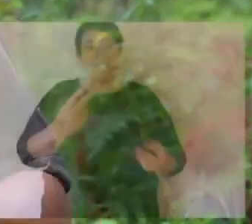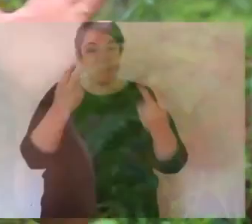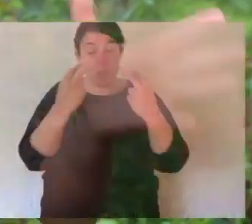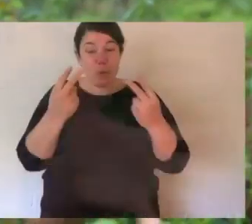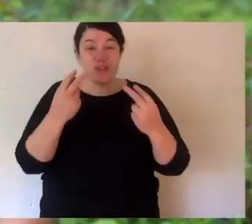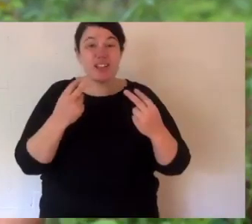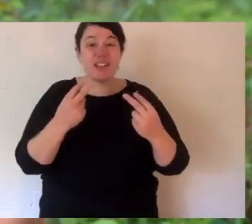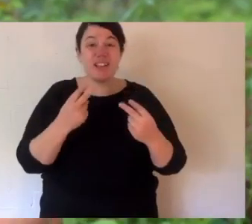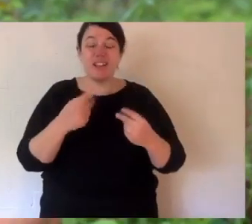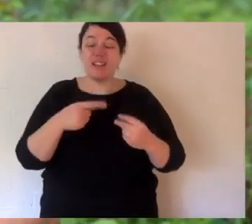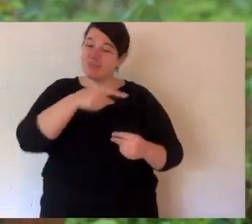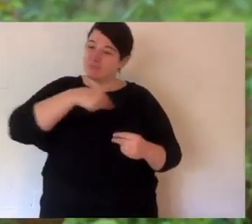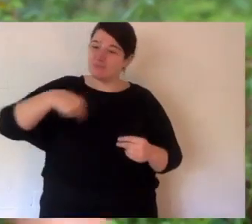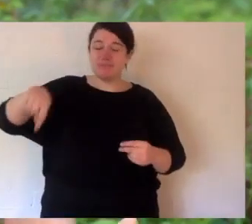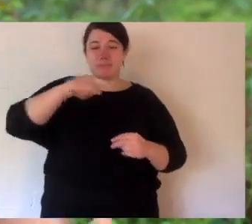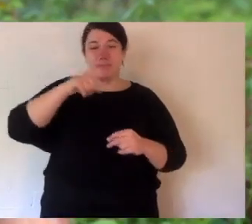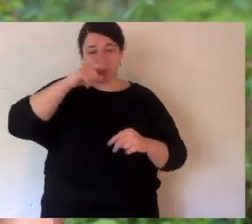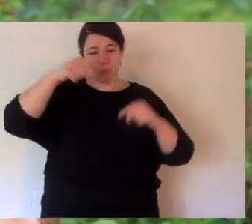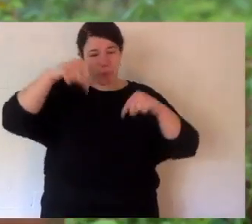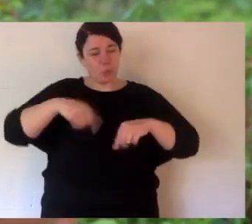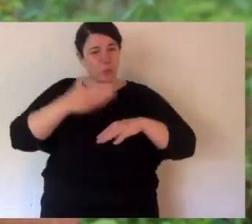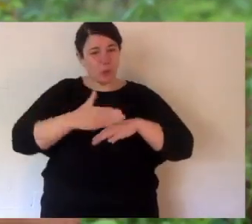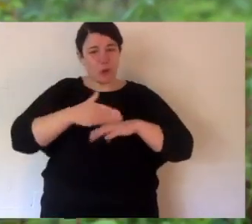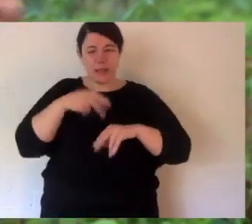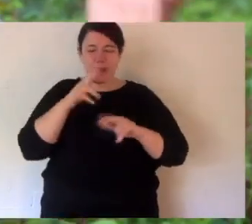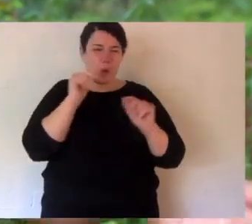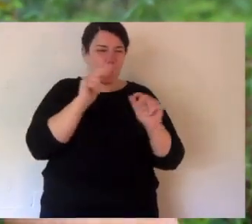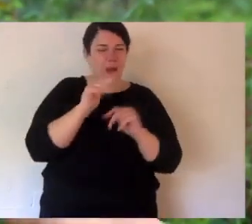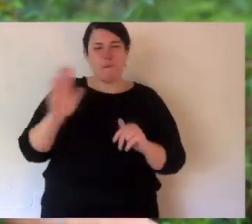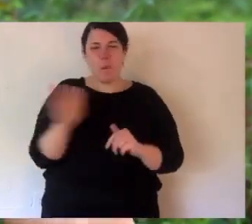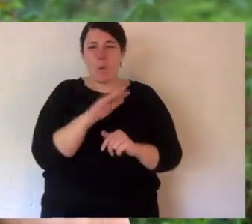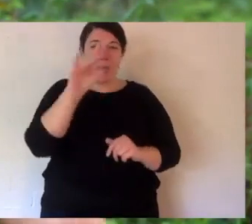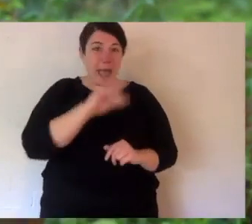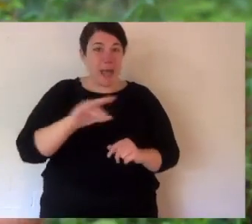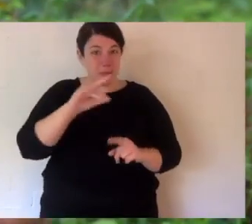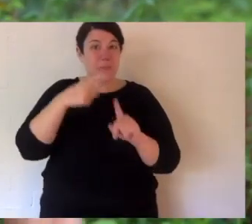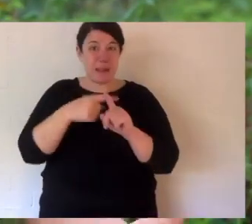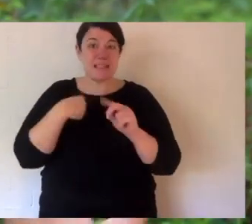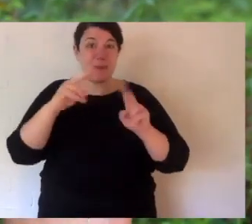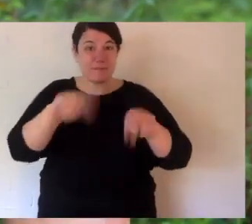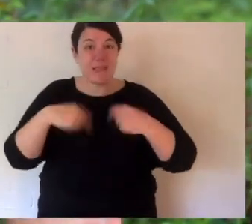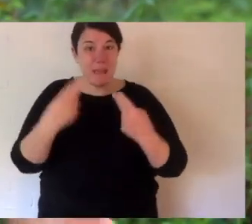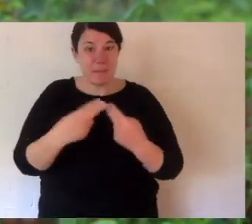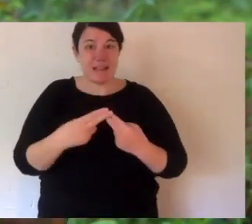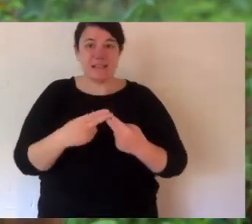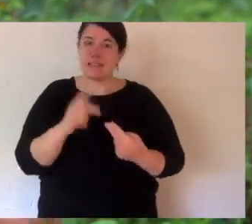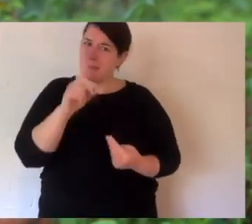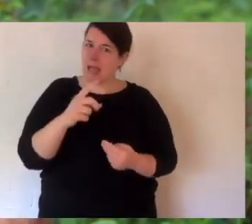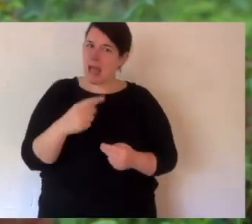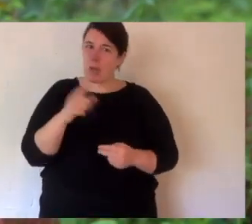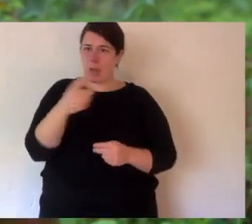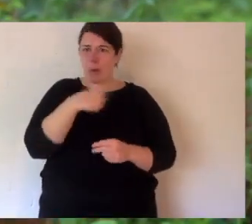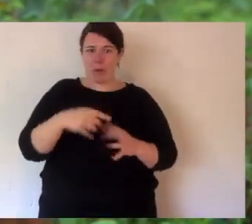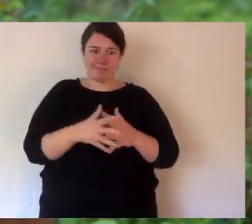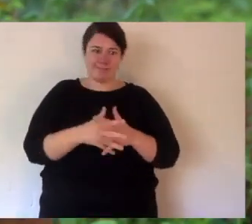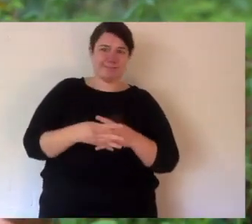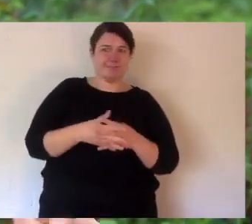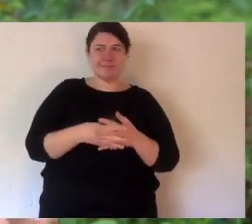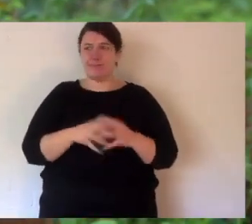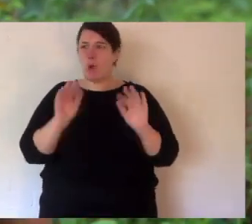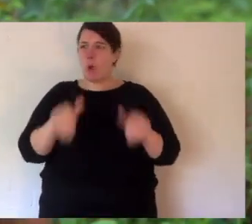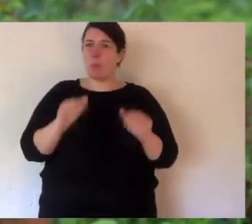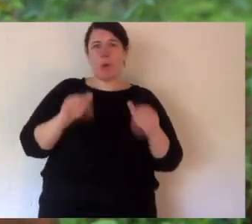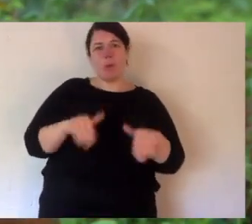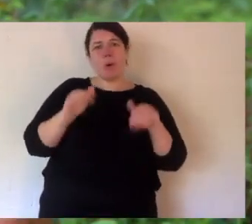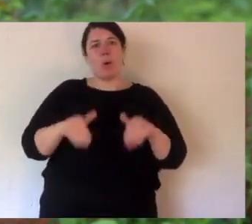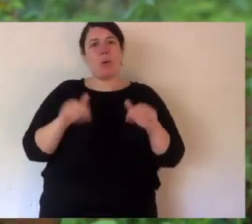Thanks for watching everyone. The keepers and I are looking after all of our animals and our families, but we all have a bit of extra time at the